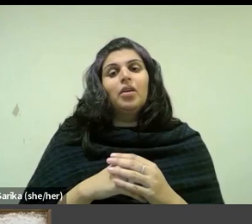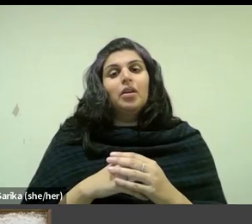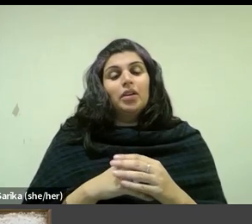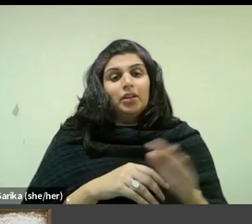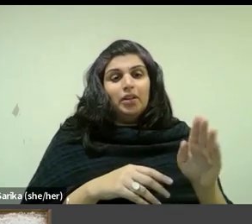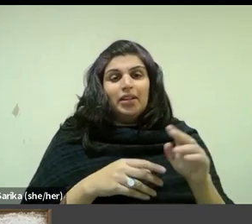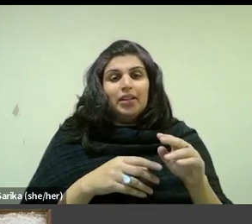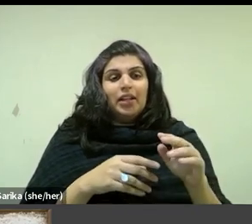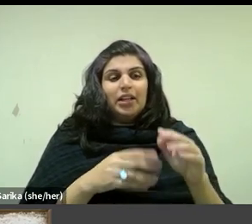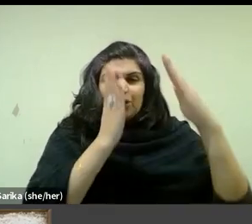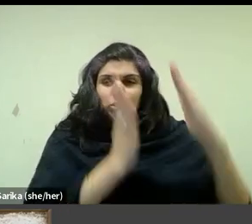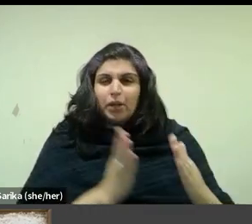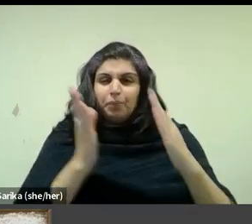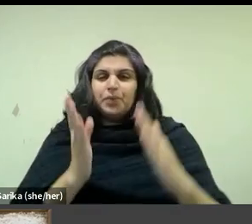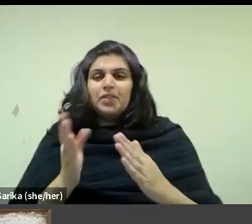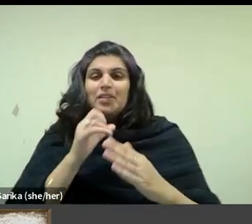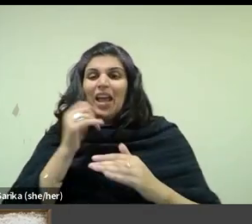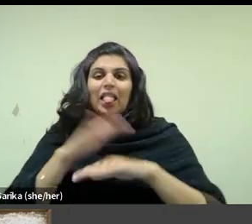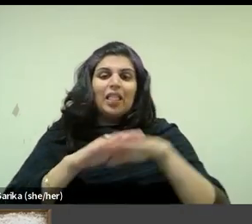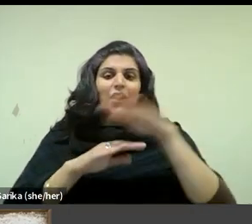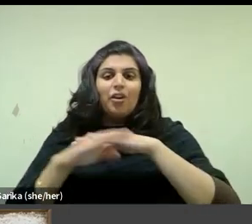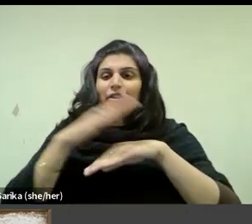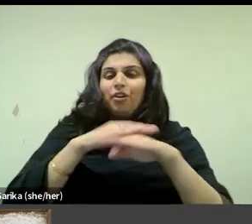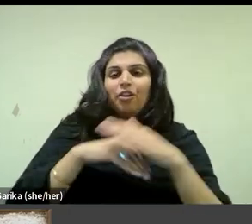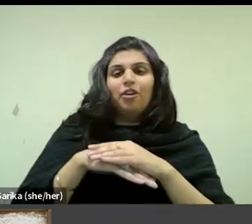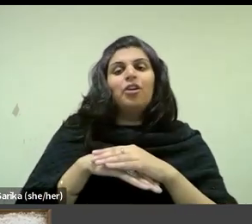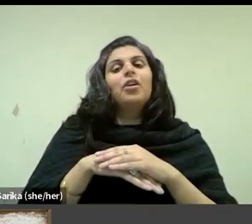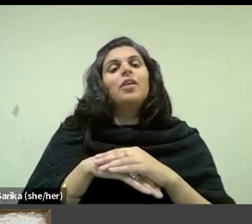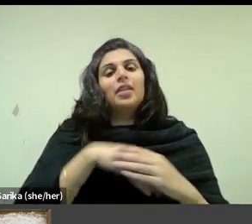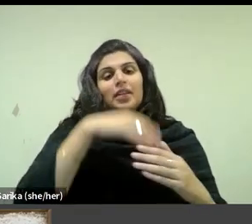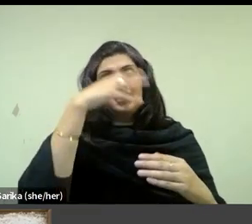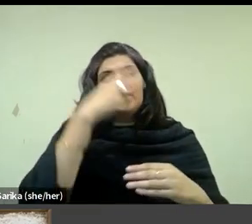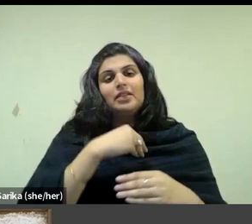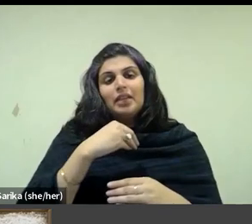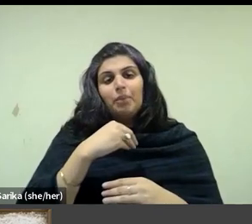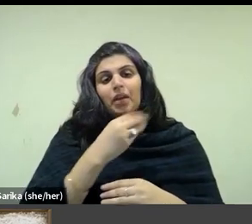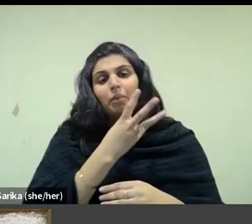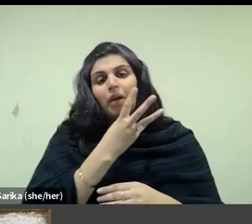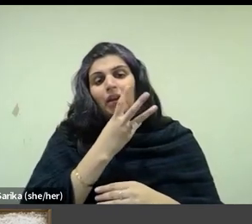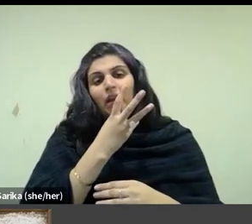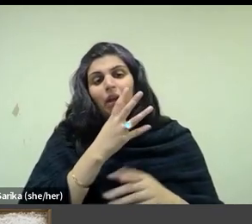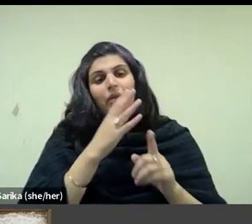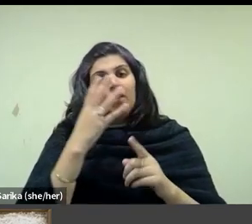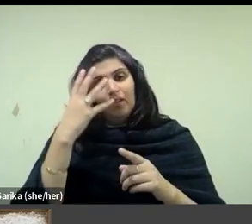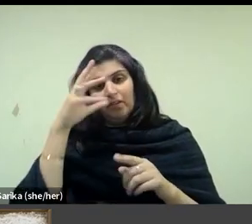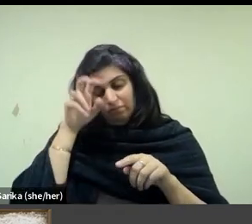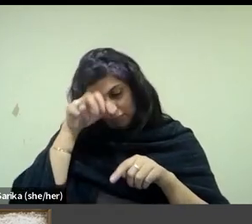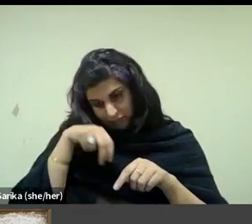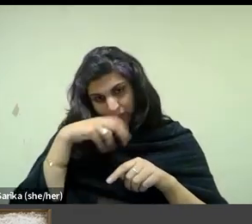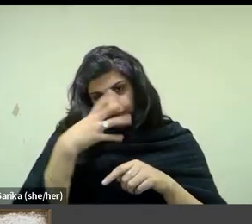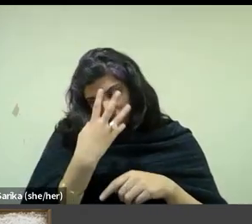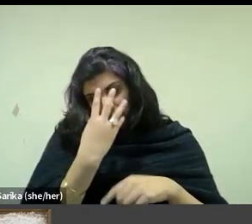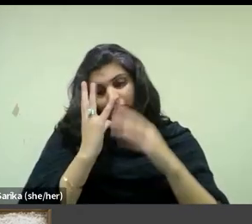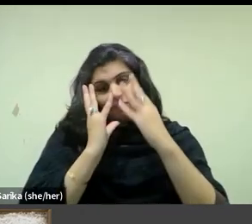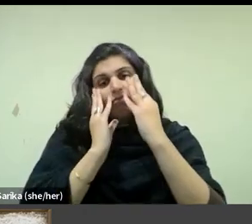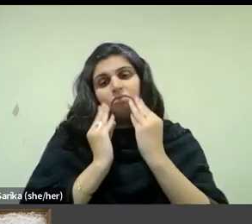layers. Rawness equally is a property of the sleeping Madame Voyard's face, its drooping, ageing features